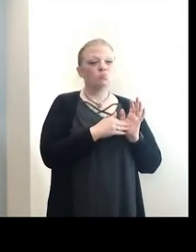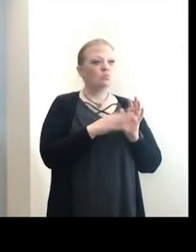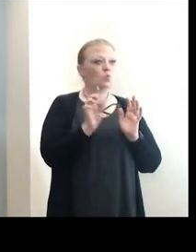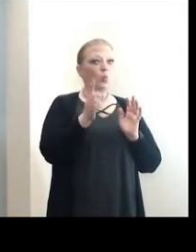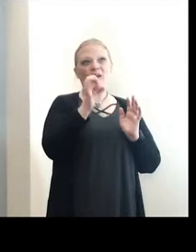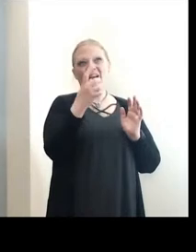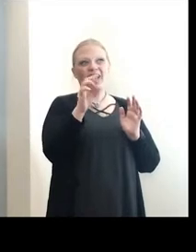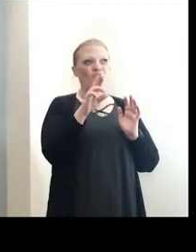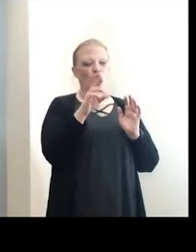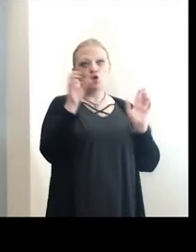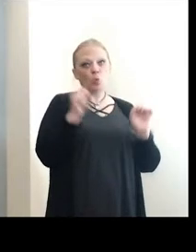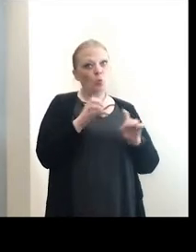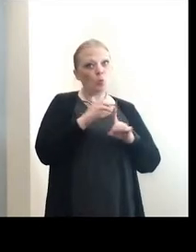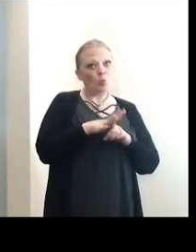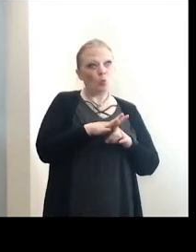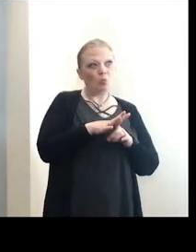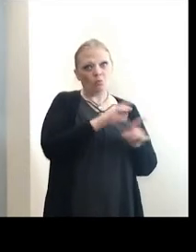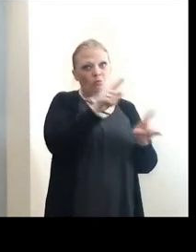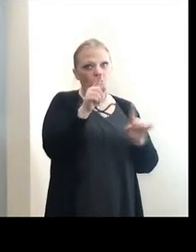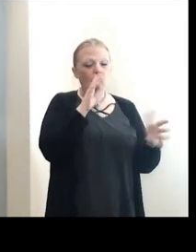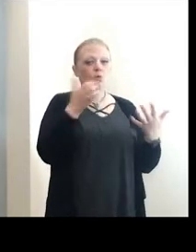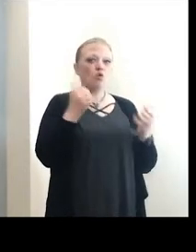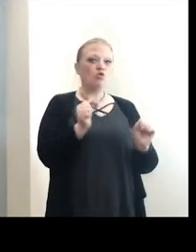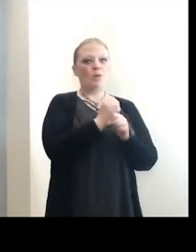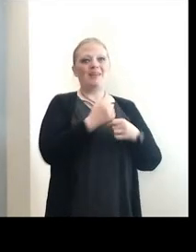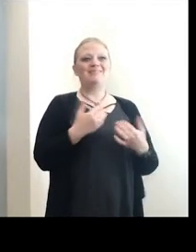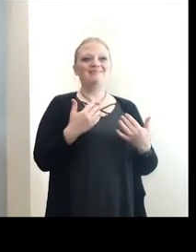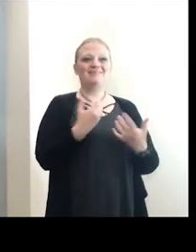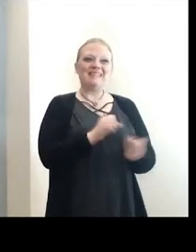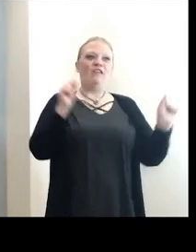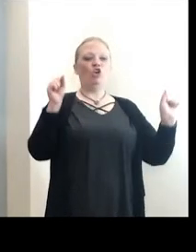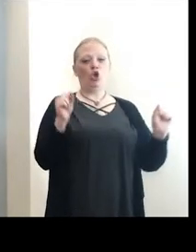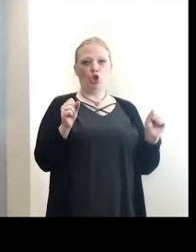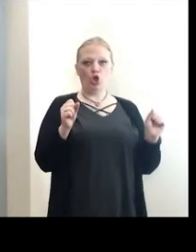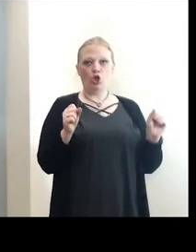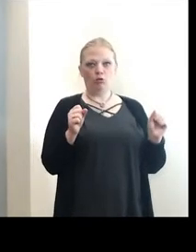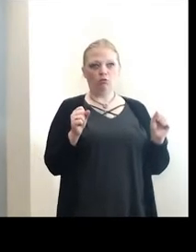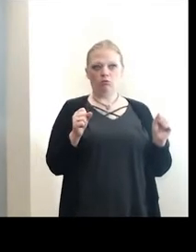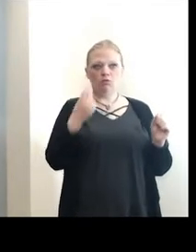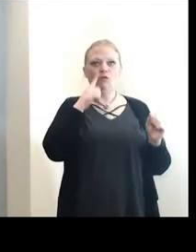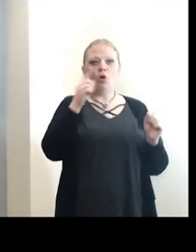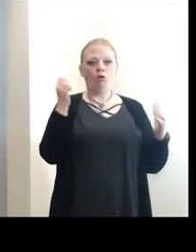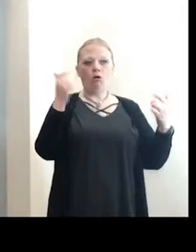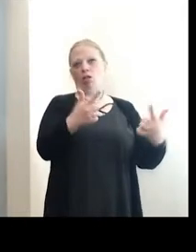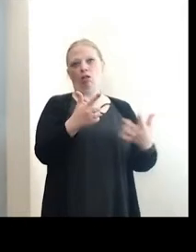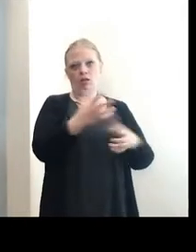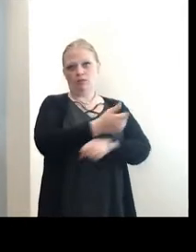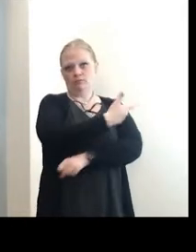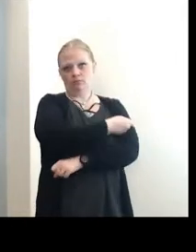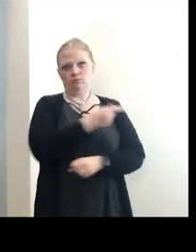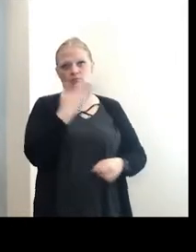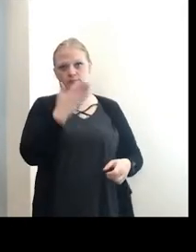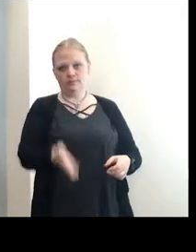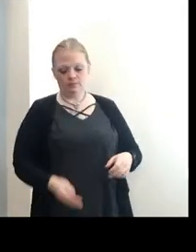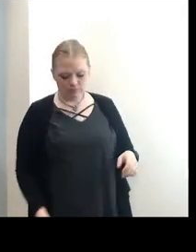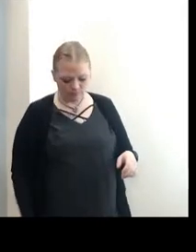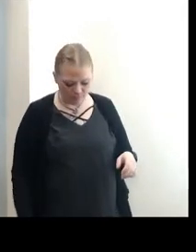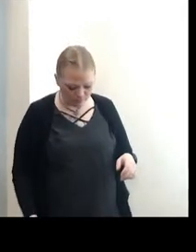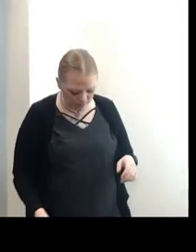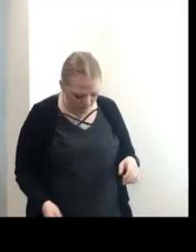go, they can get exposed. So we're just trying to make it safer for everybody to get vaccinated. Thanks.